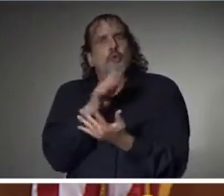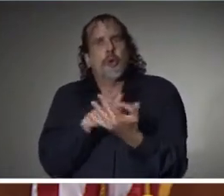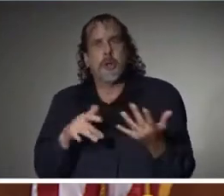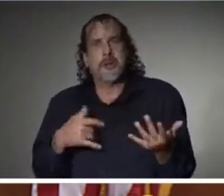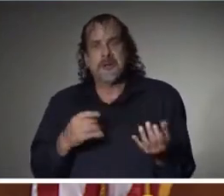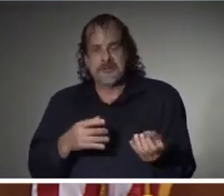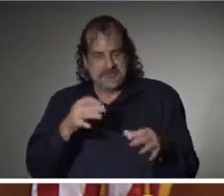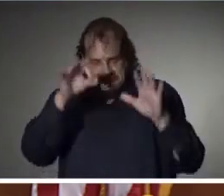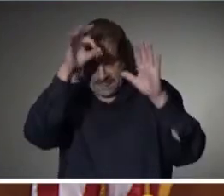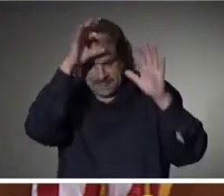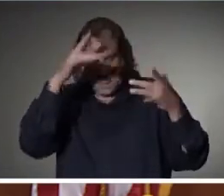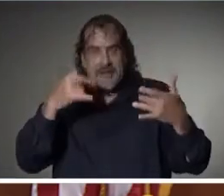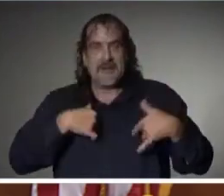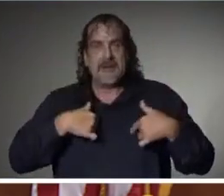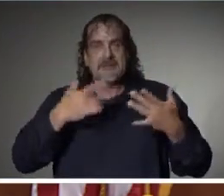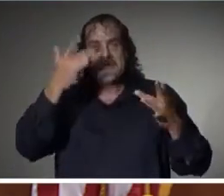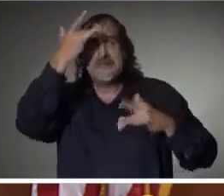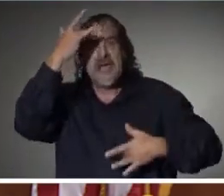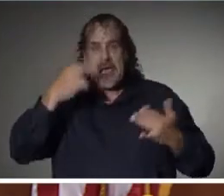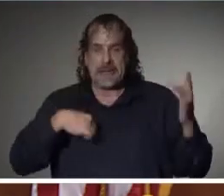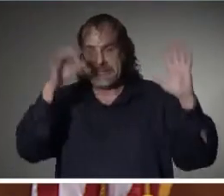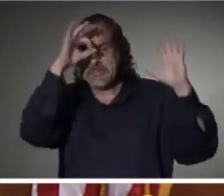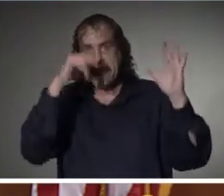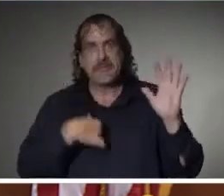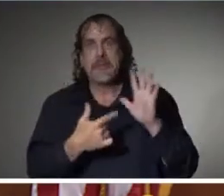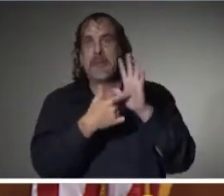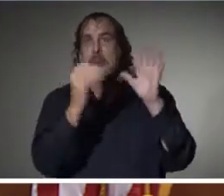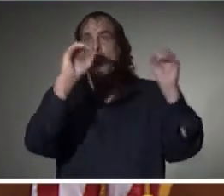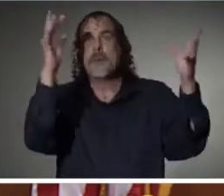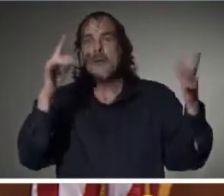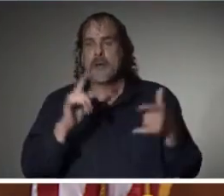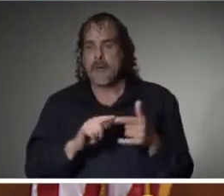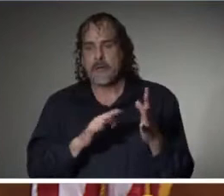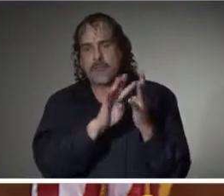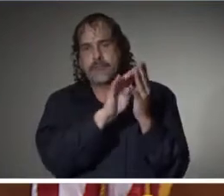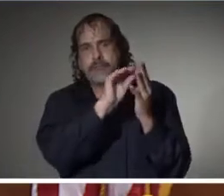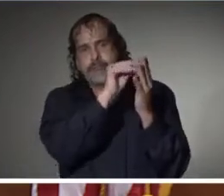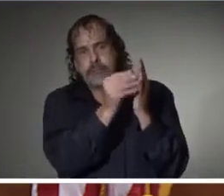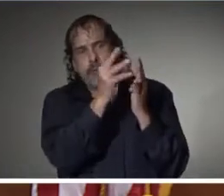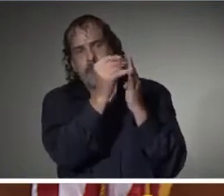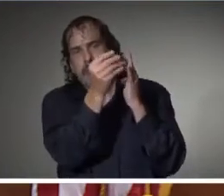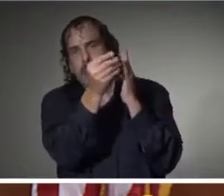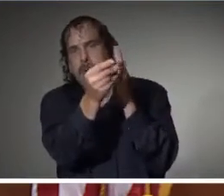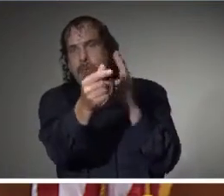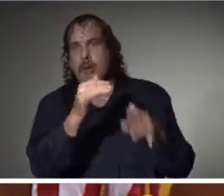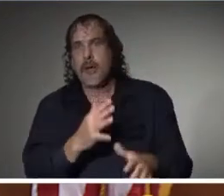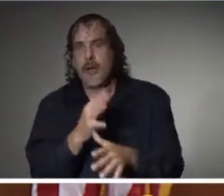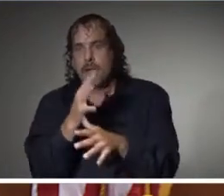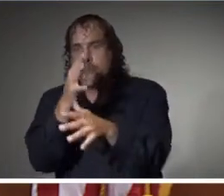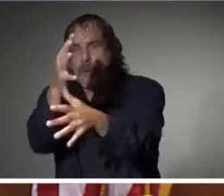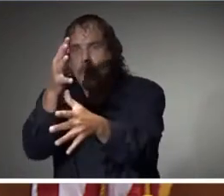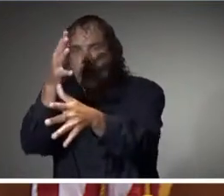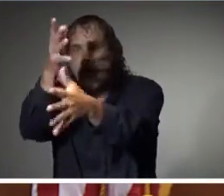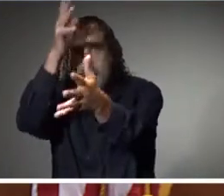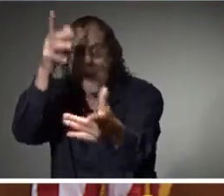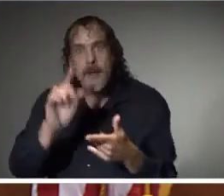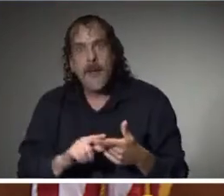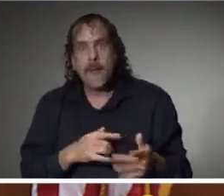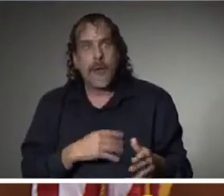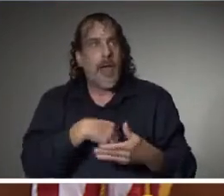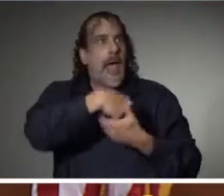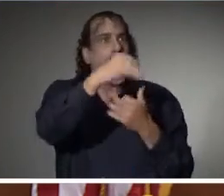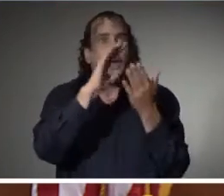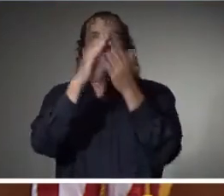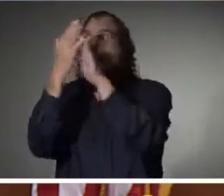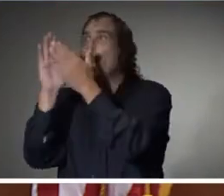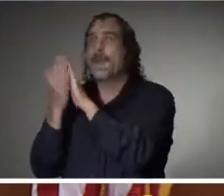asymptomatic, spreading it to their moms and their dads, which ultimately got to their grandmoms and granddads. When it gets out in communities, no